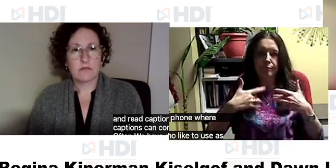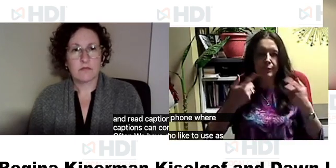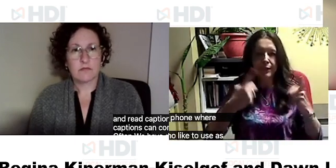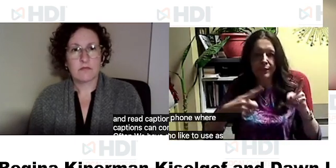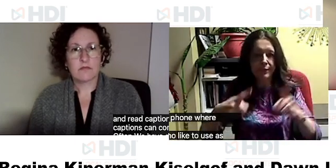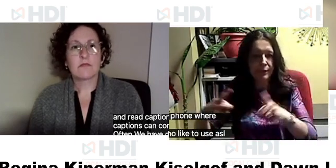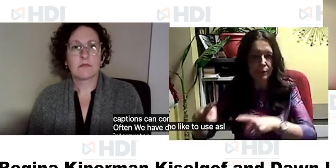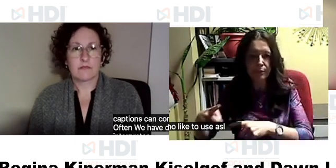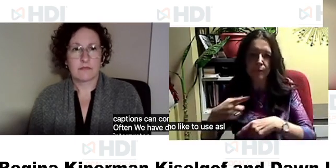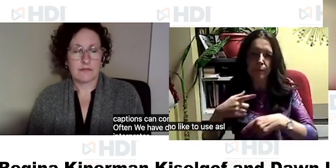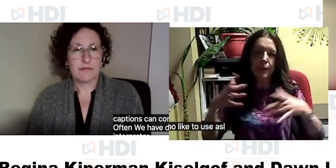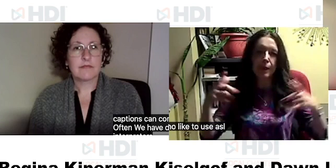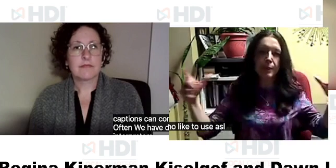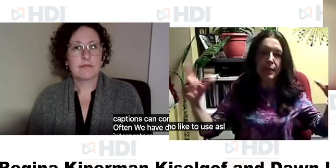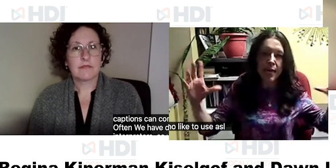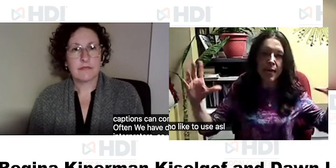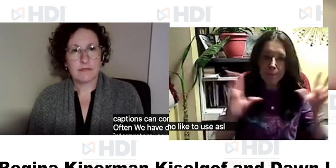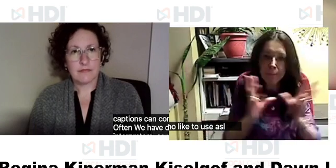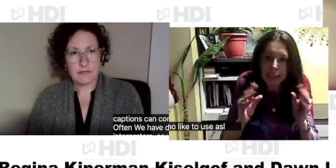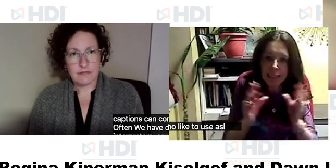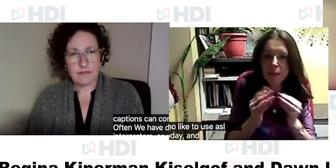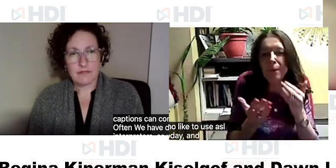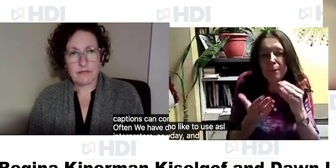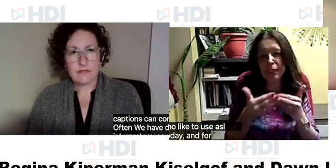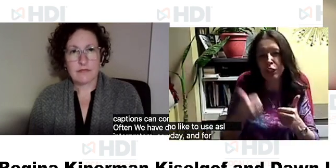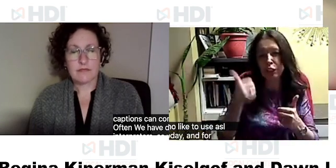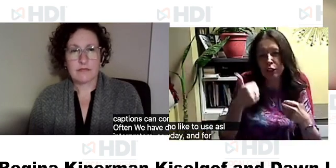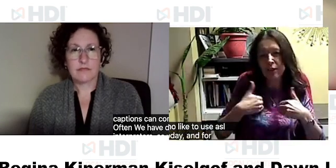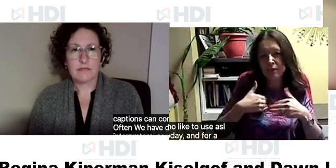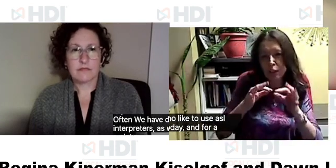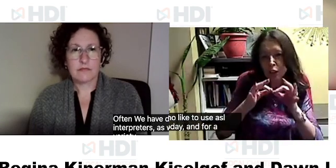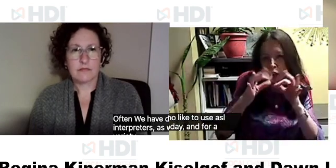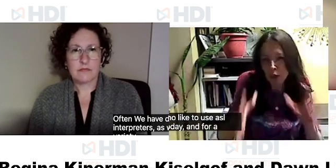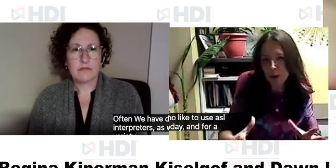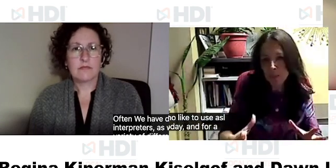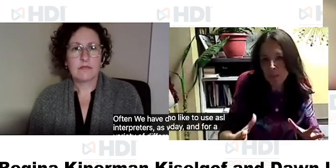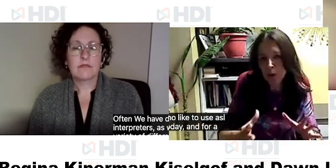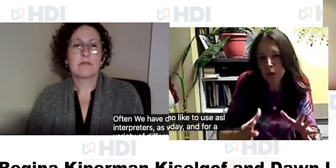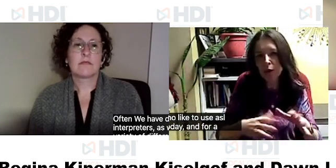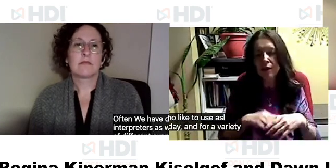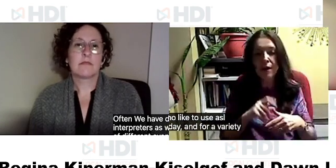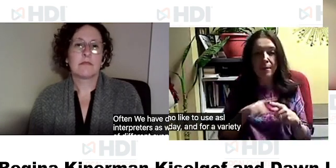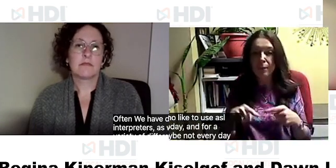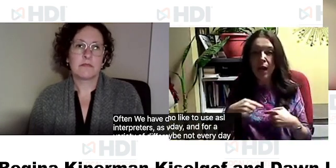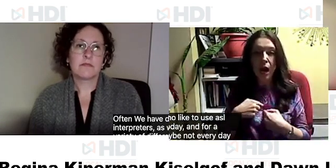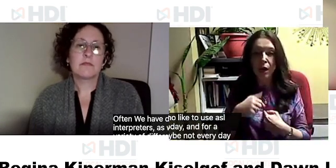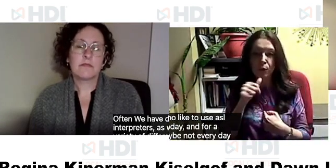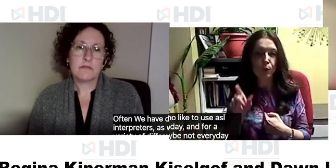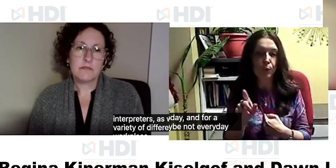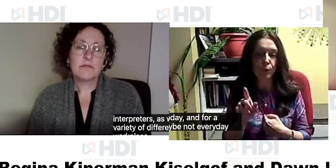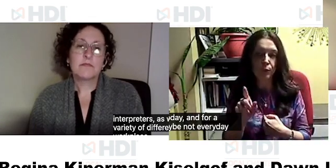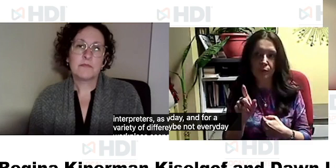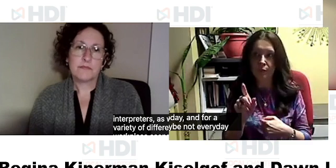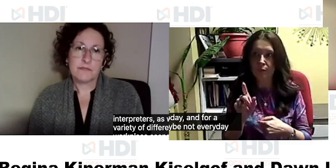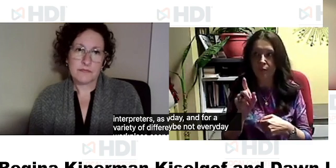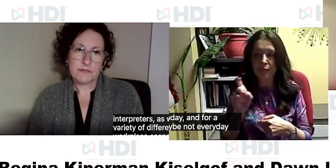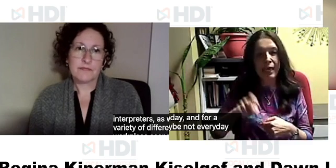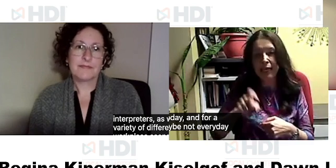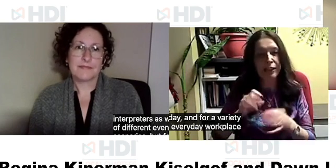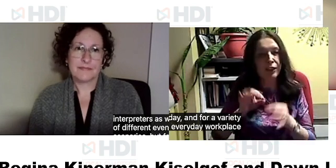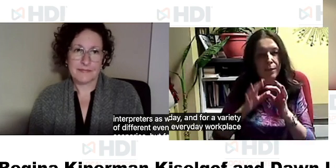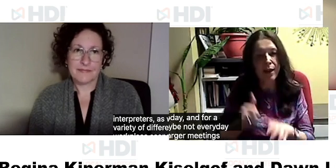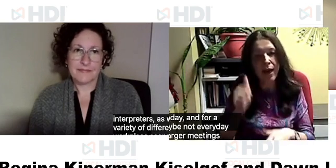interpreters as we see here today and for a variety of different events maybe not everyday workplace scenarios but for larger